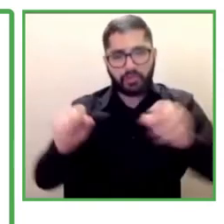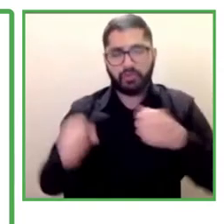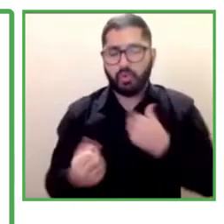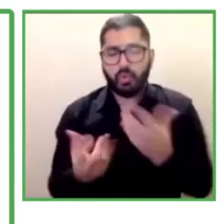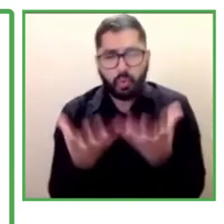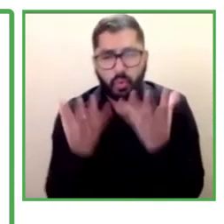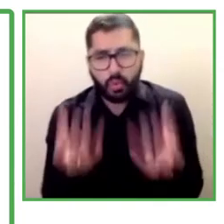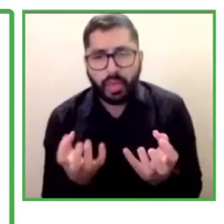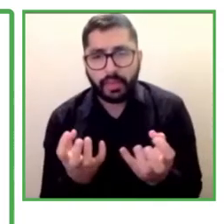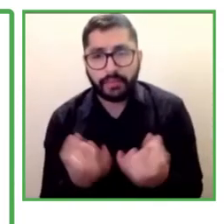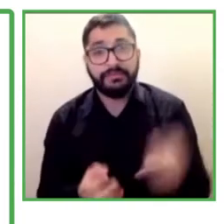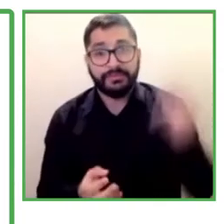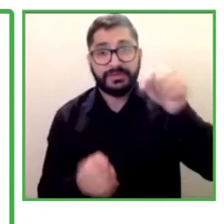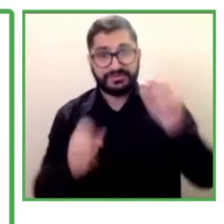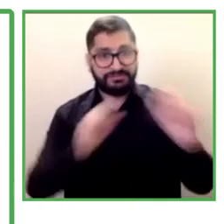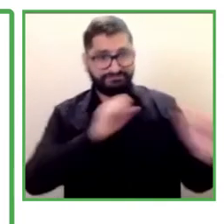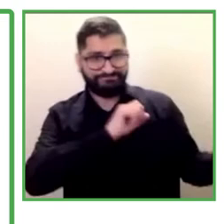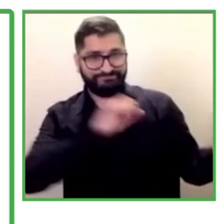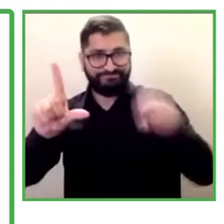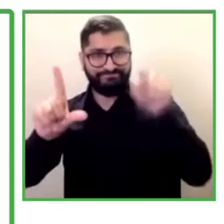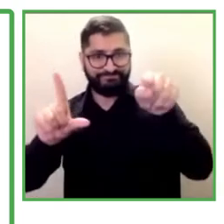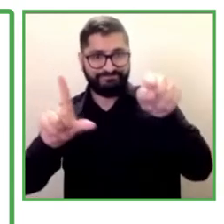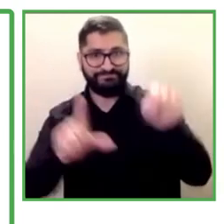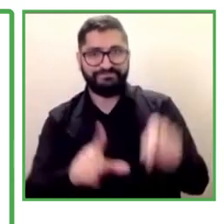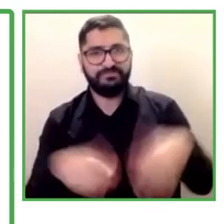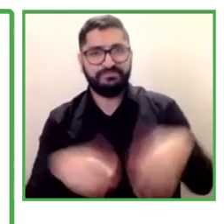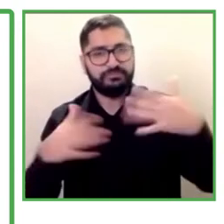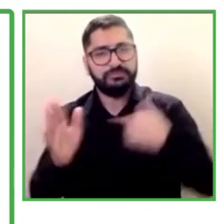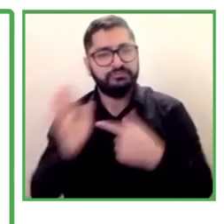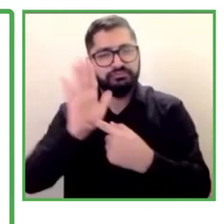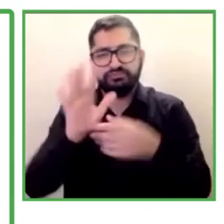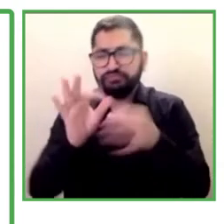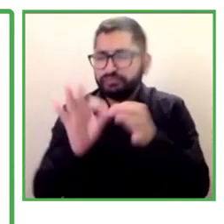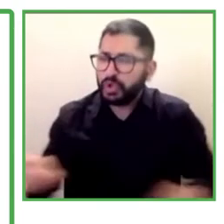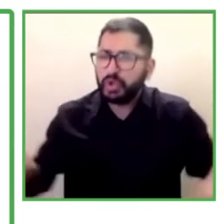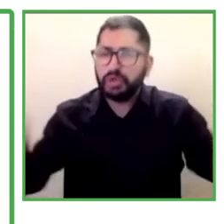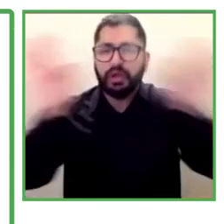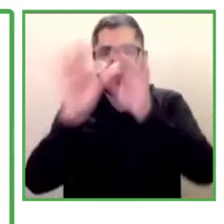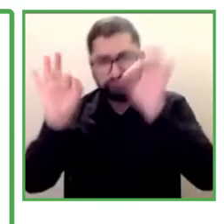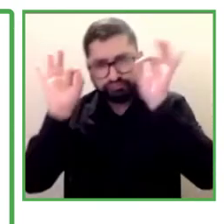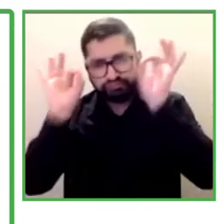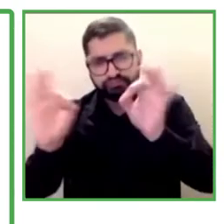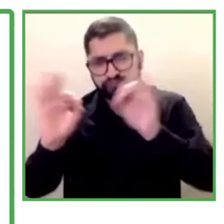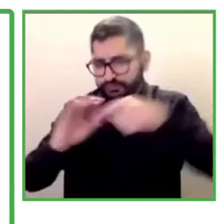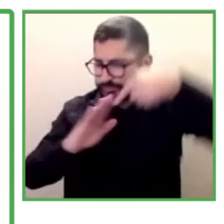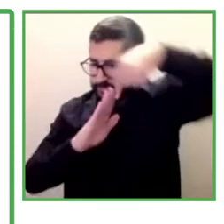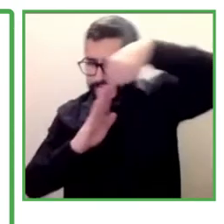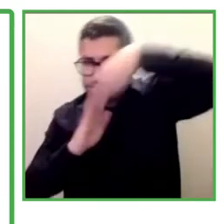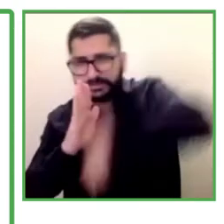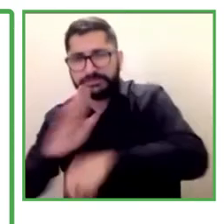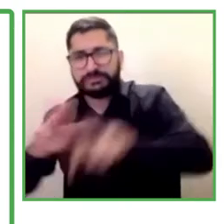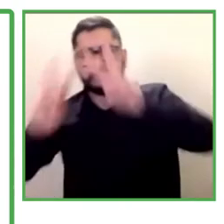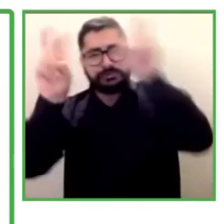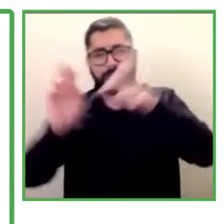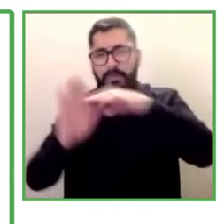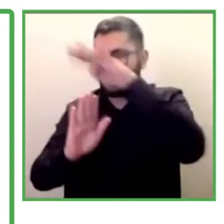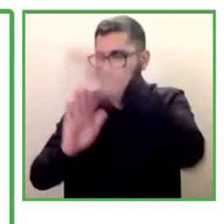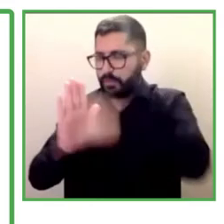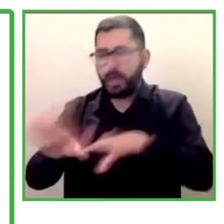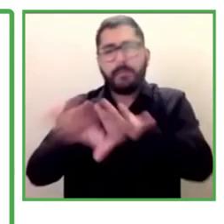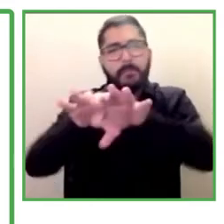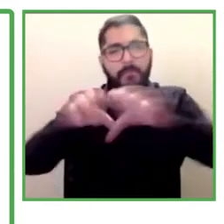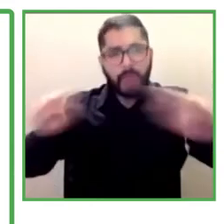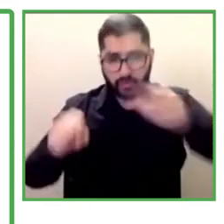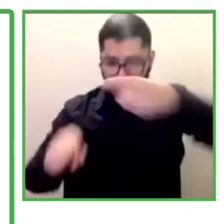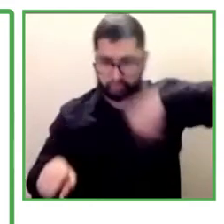And on this slide, I would like to emphasize the essence of this program. For us, the essence of the